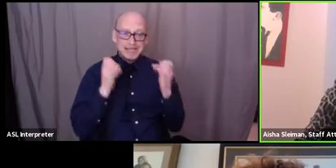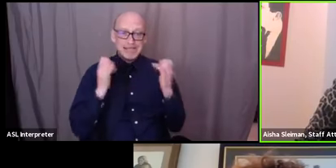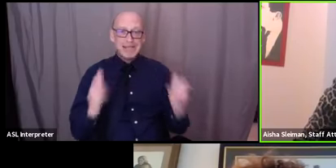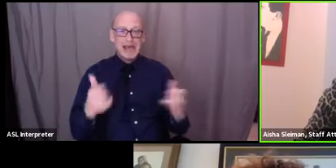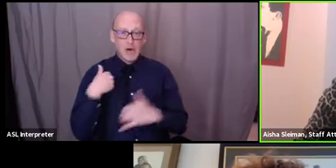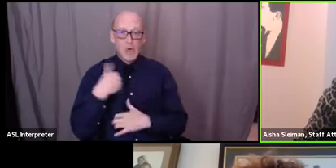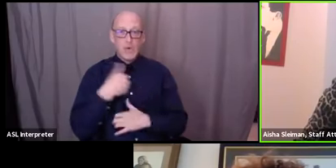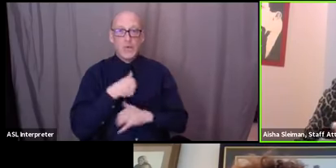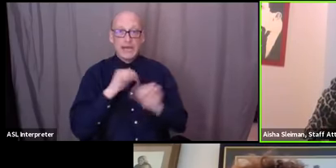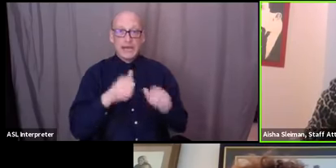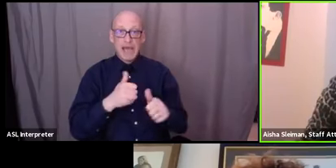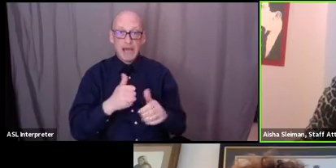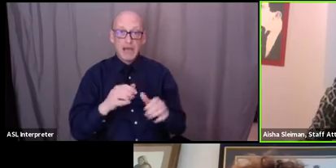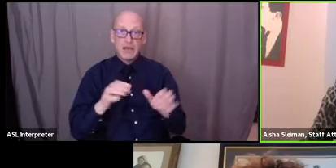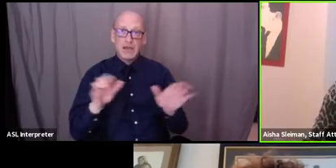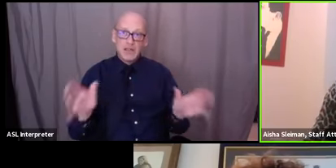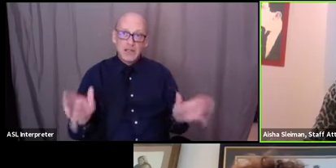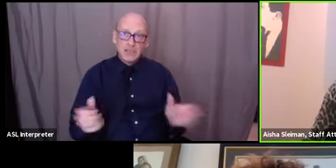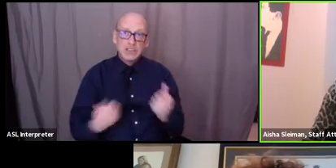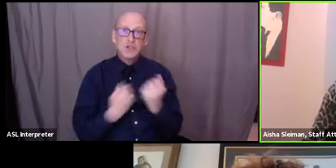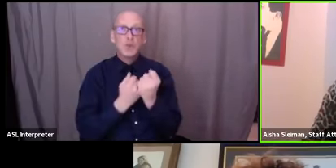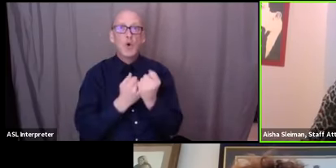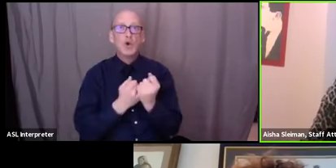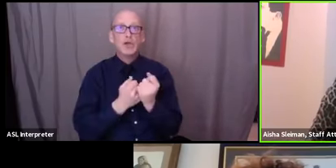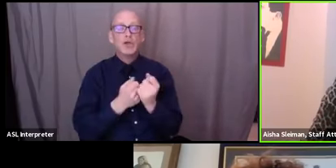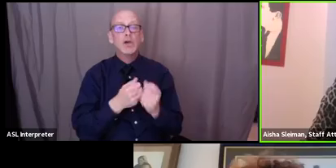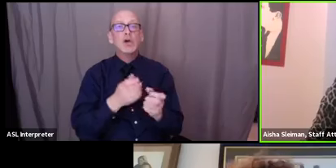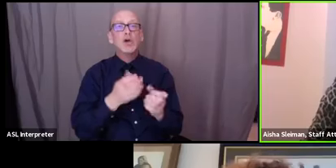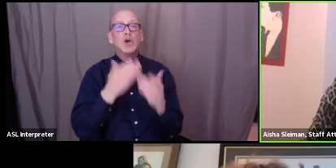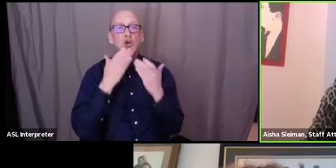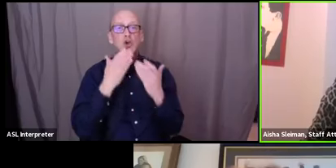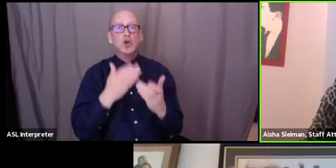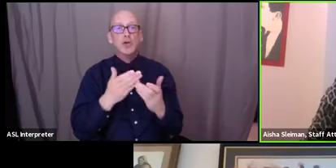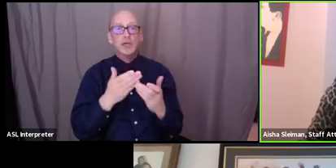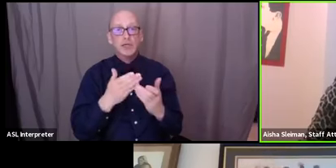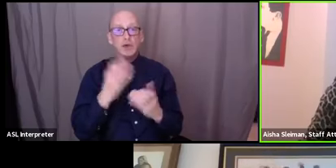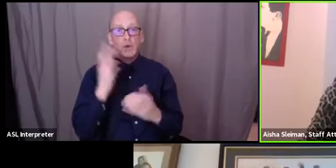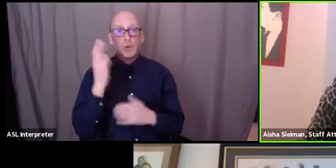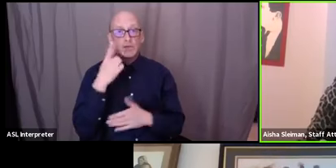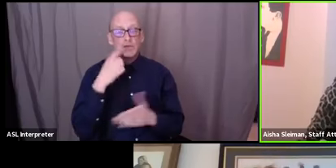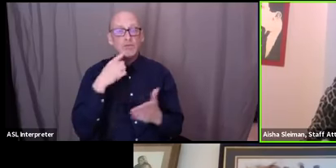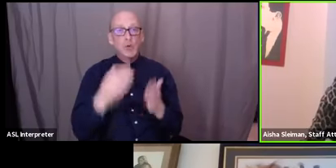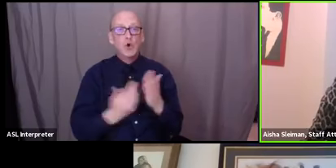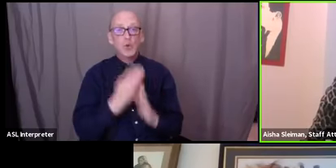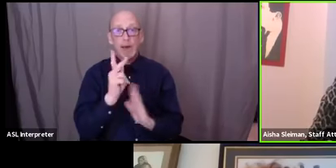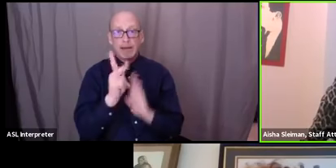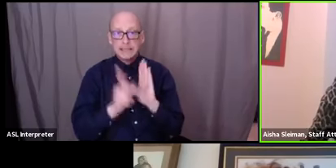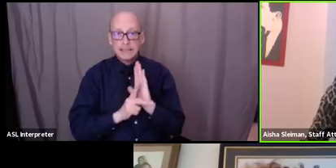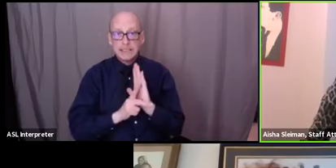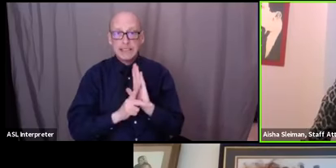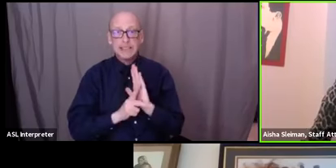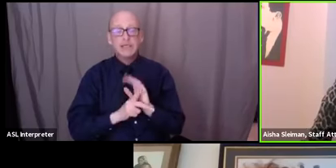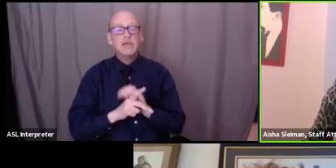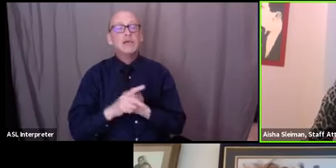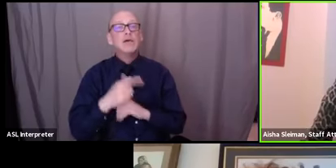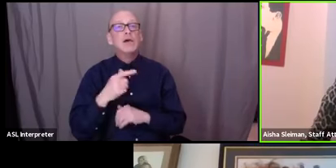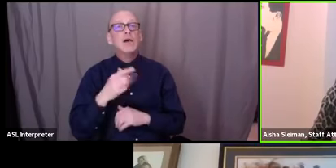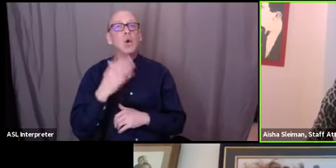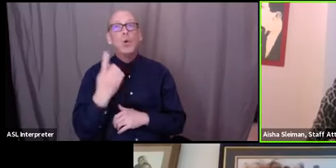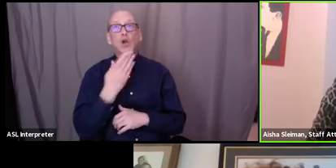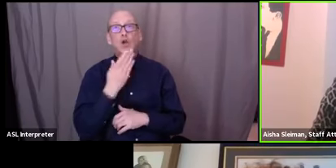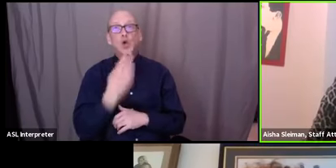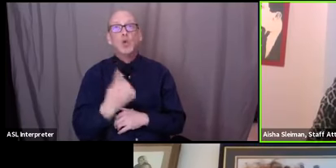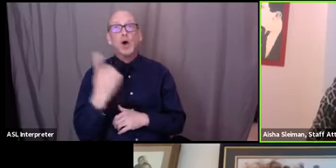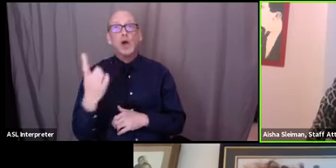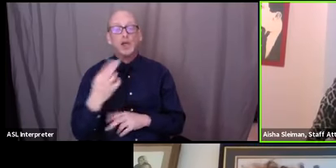actual assistance programs that can work i think the one that's on my mind lately and i think a lot of people at the firm is you know a rental assistance eviction